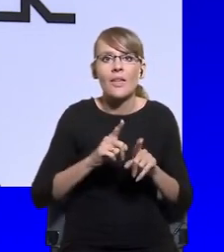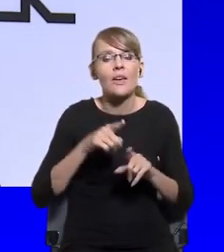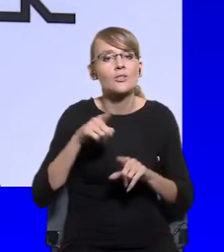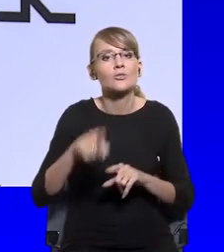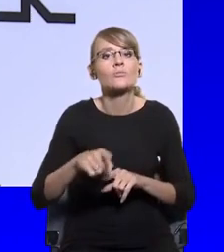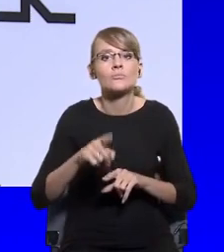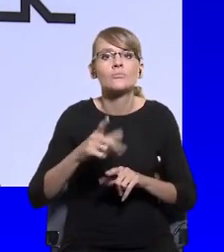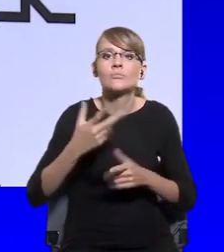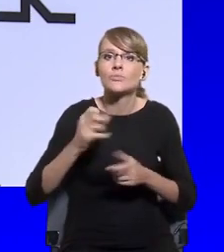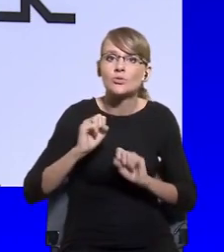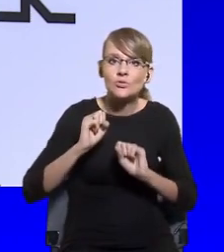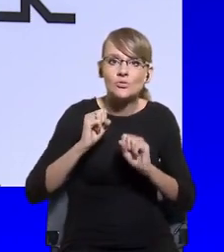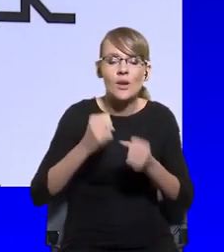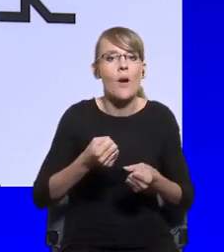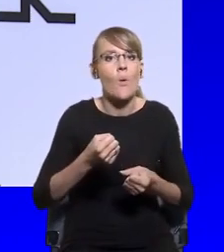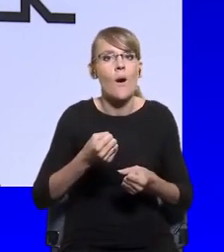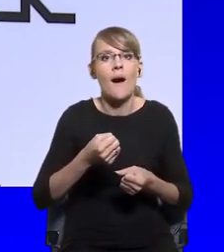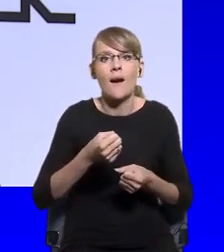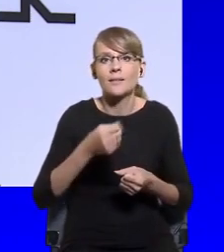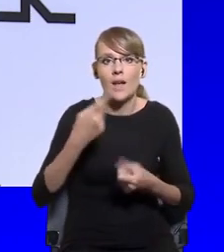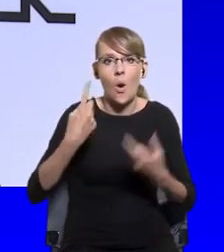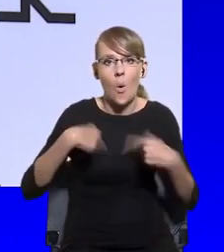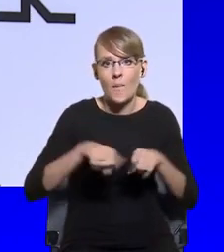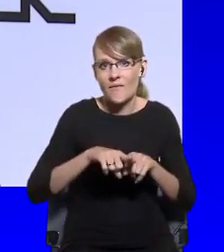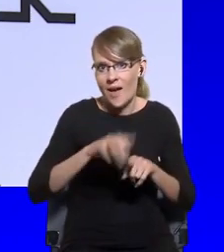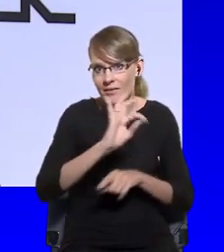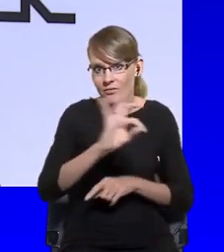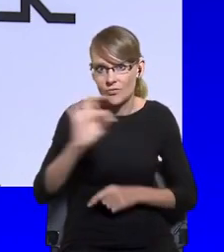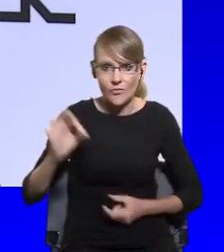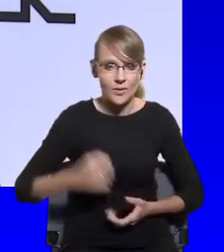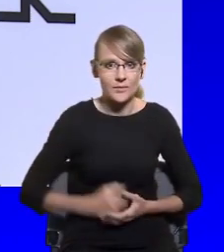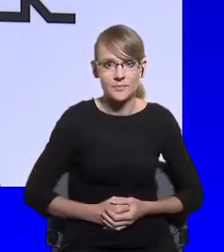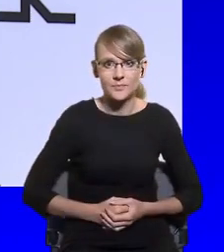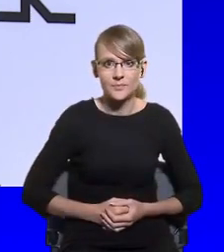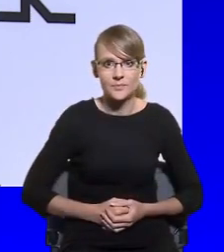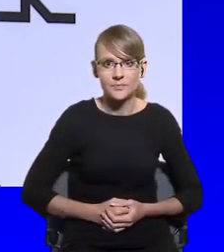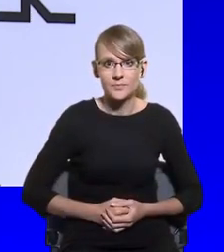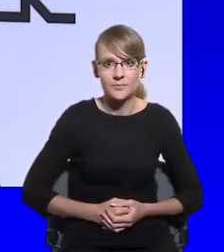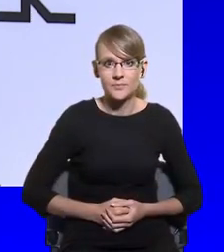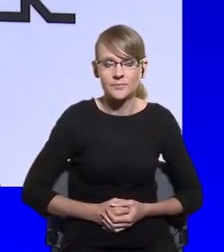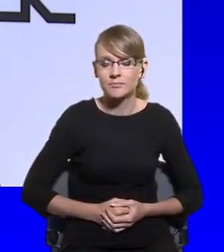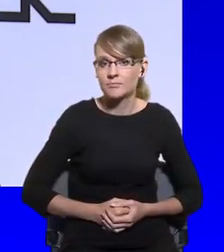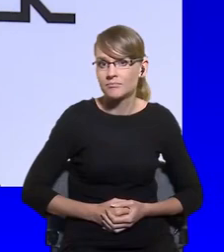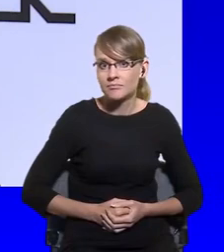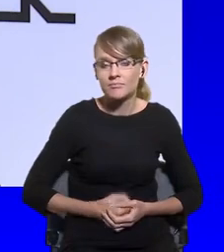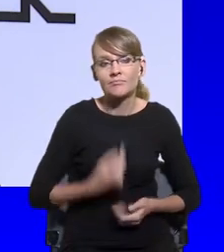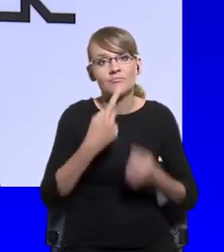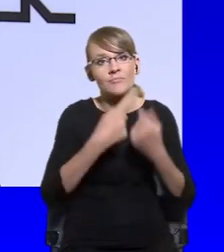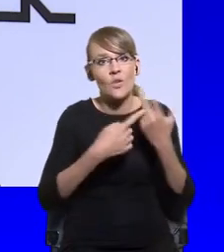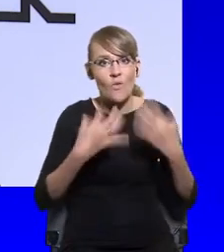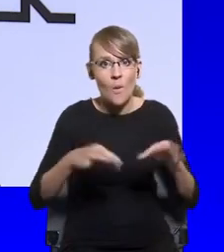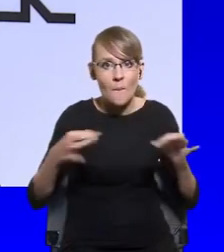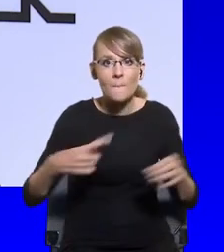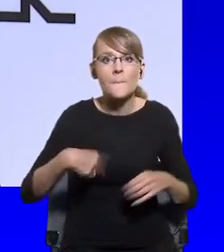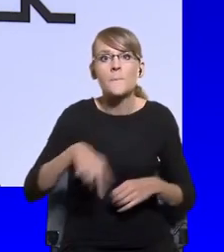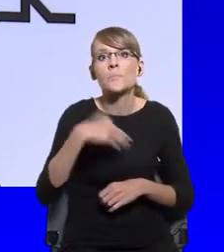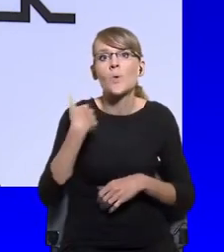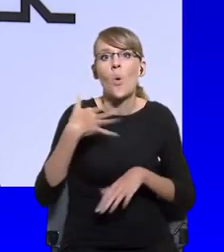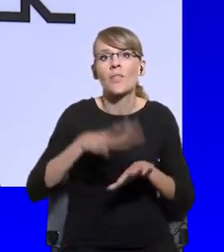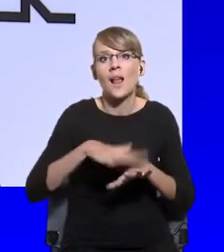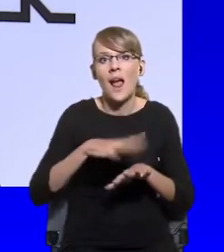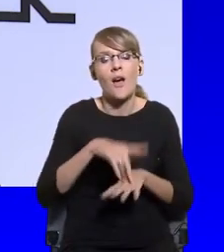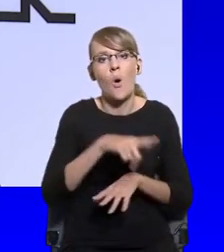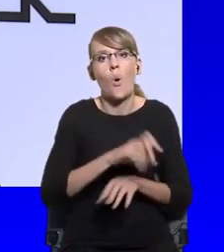very recently, we took for granted in liberal democracies. And one other